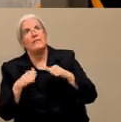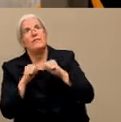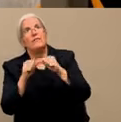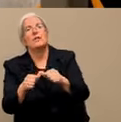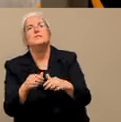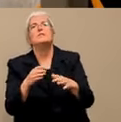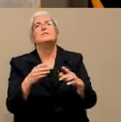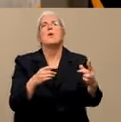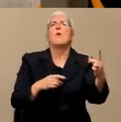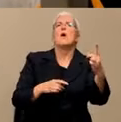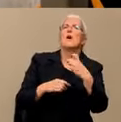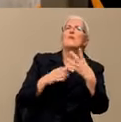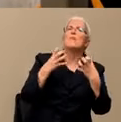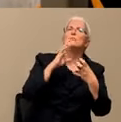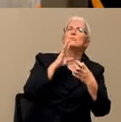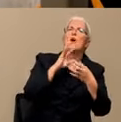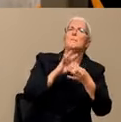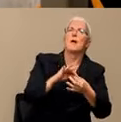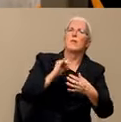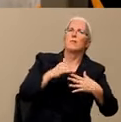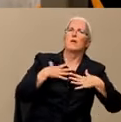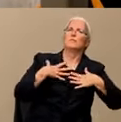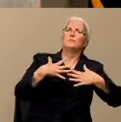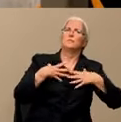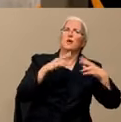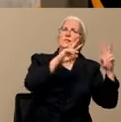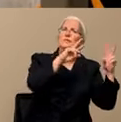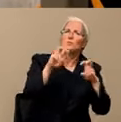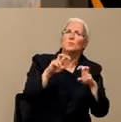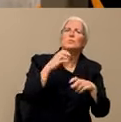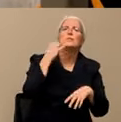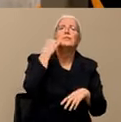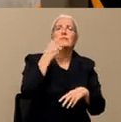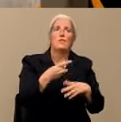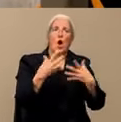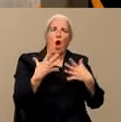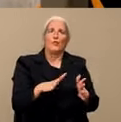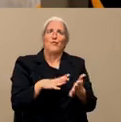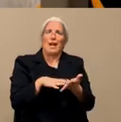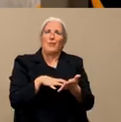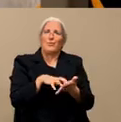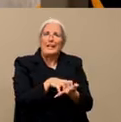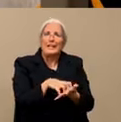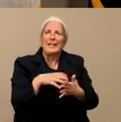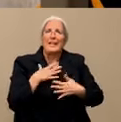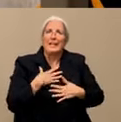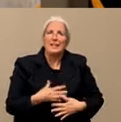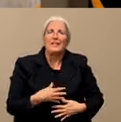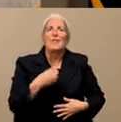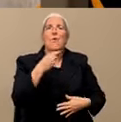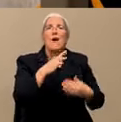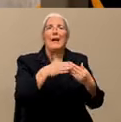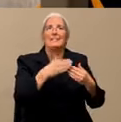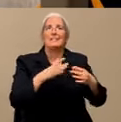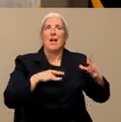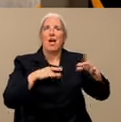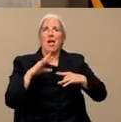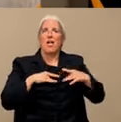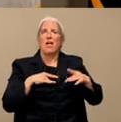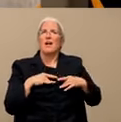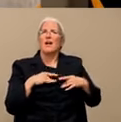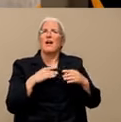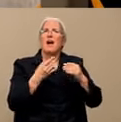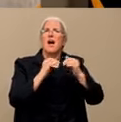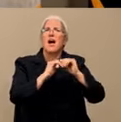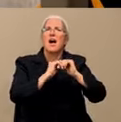difficult if you're susceptible to this, or if that's an area where it particularly attacks you. How bad